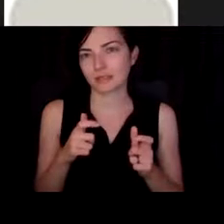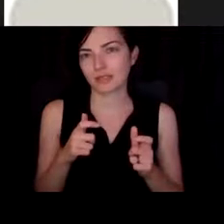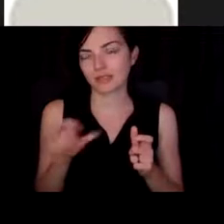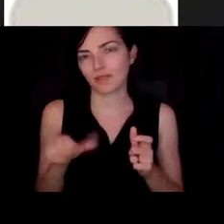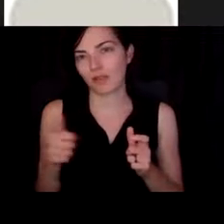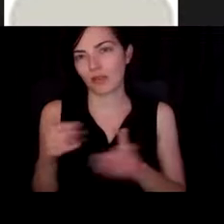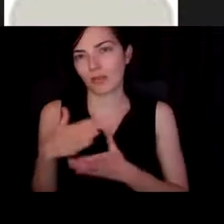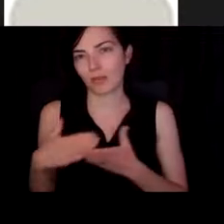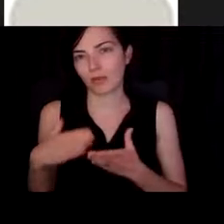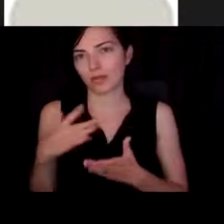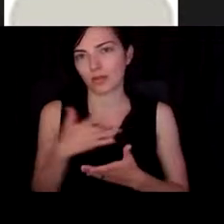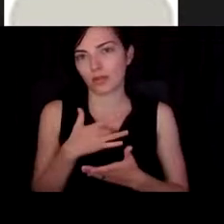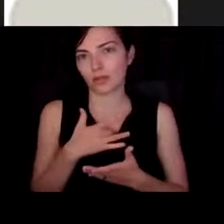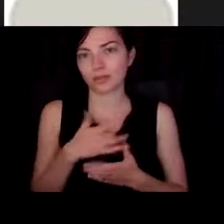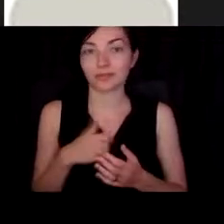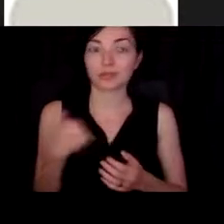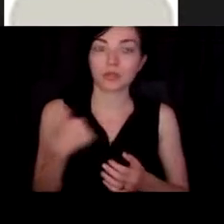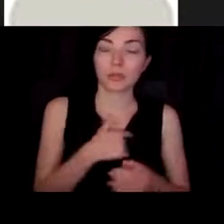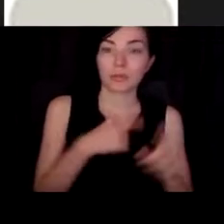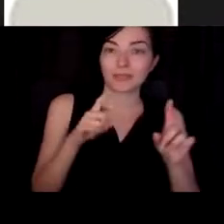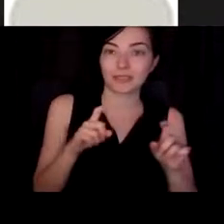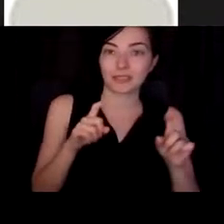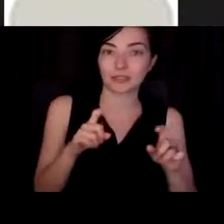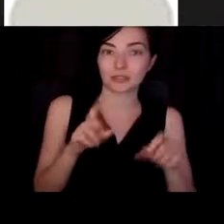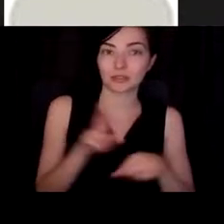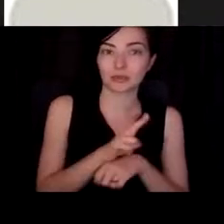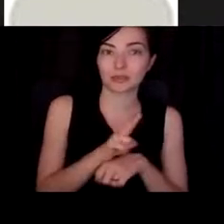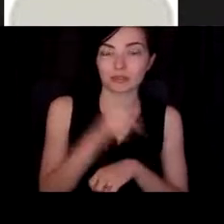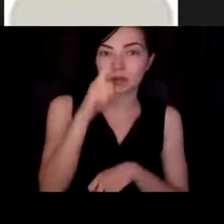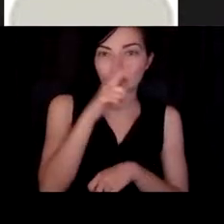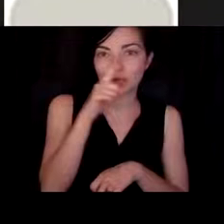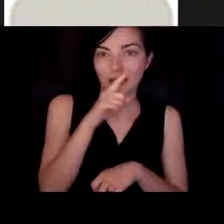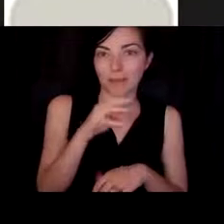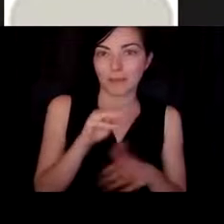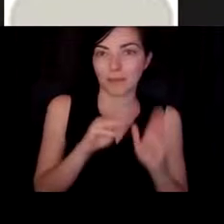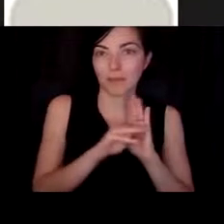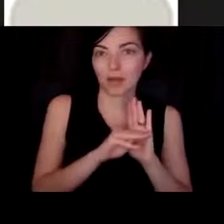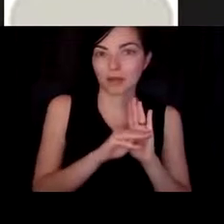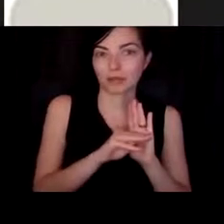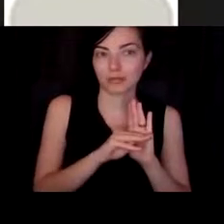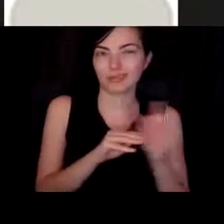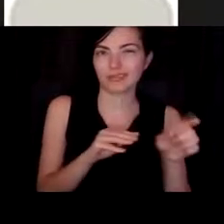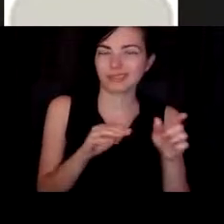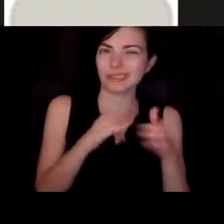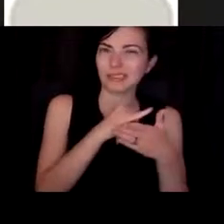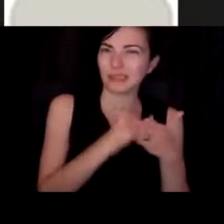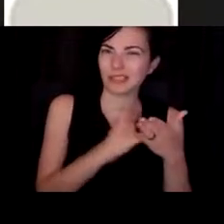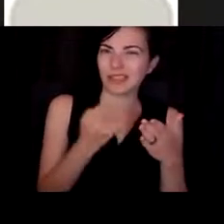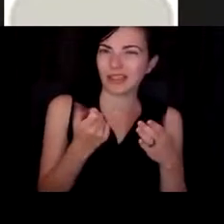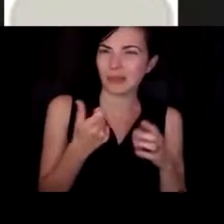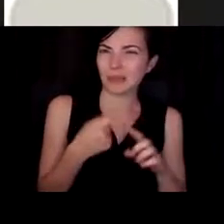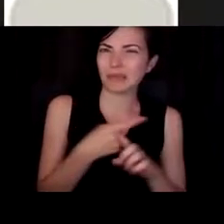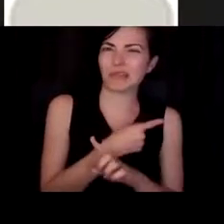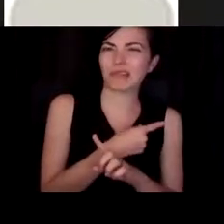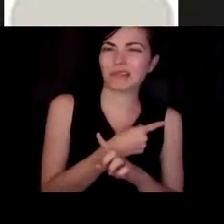doing, we test these out and this, this drawing is a little off. We actually sew it